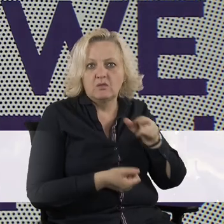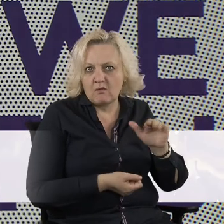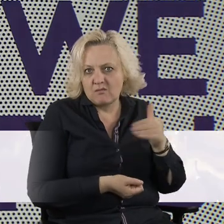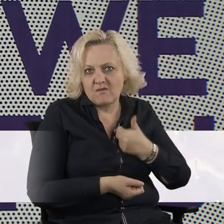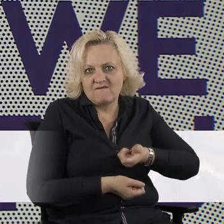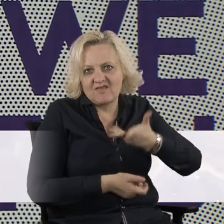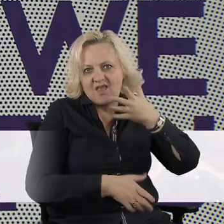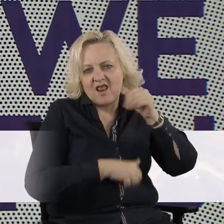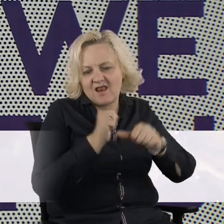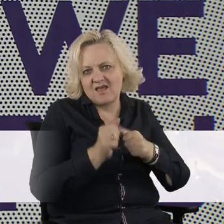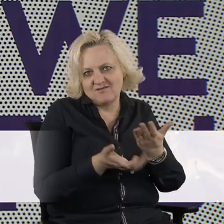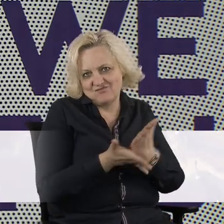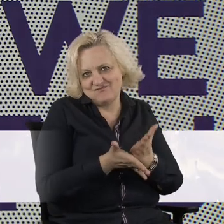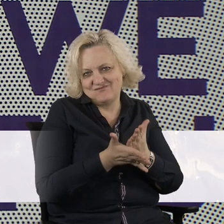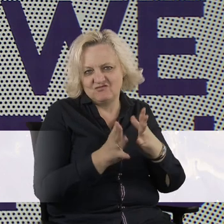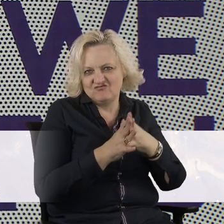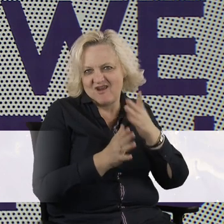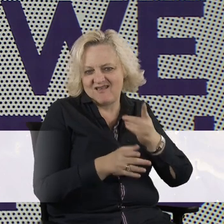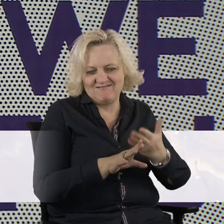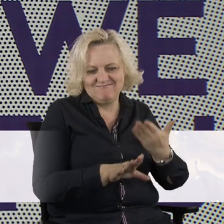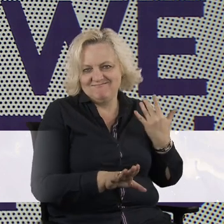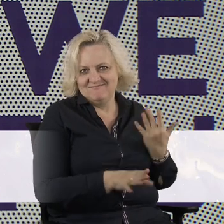So it's not only hard to see, it's hard to change.